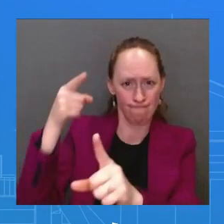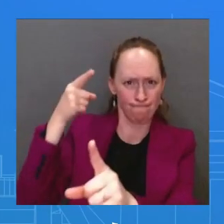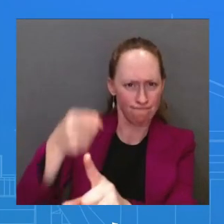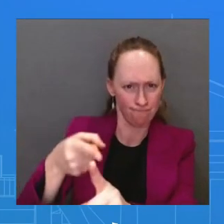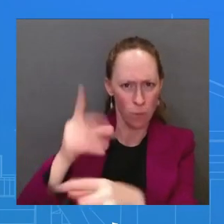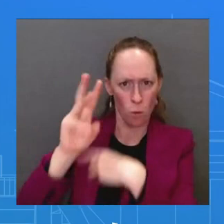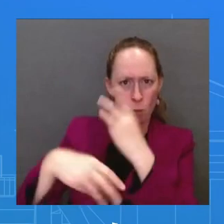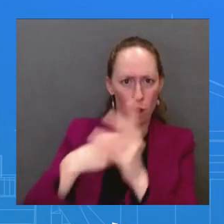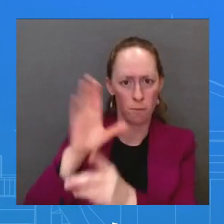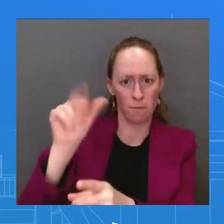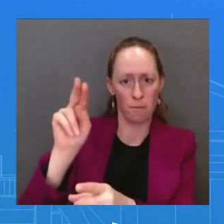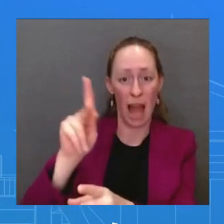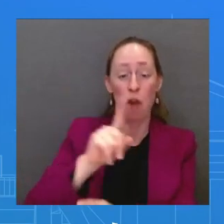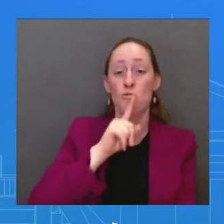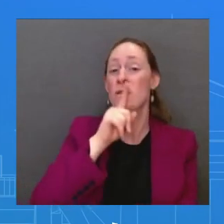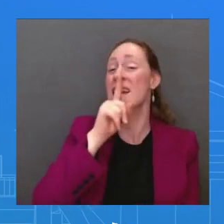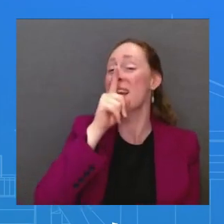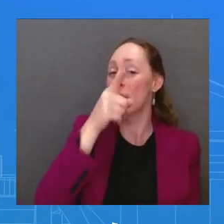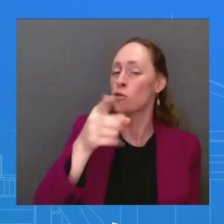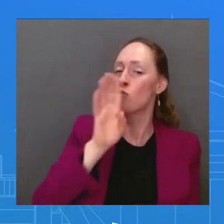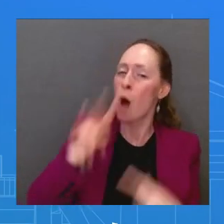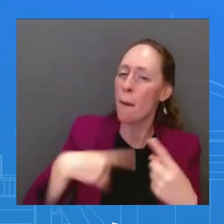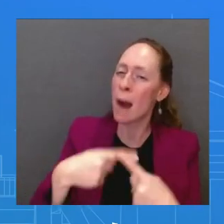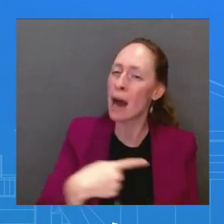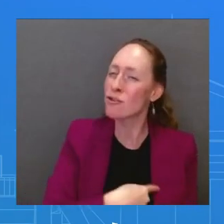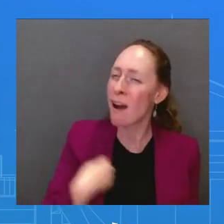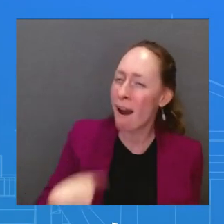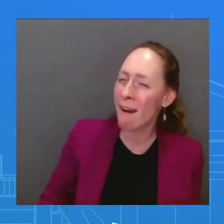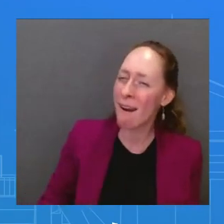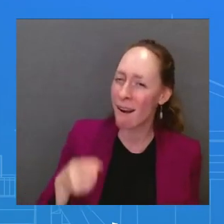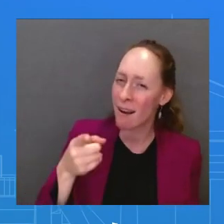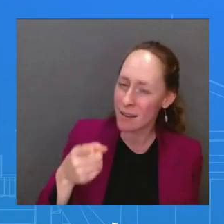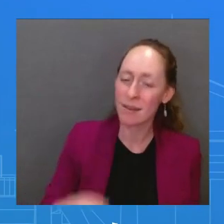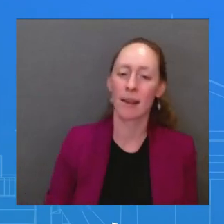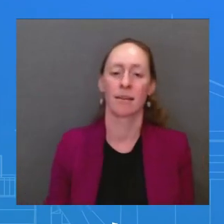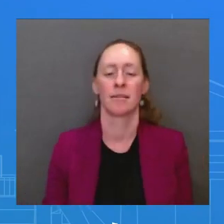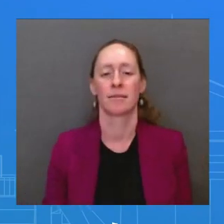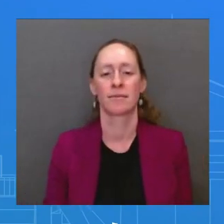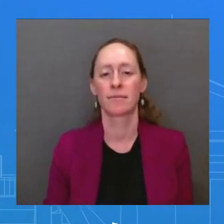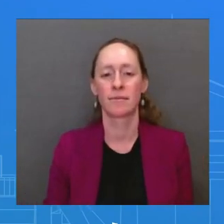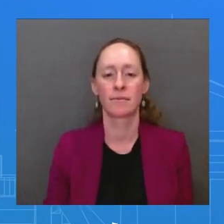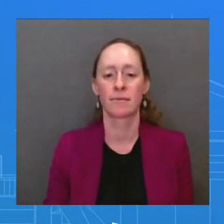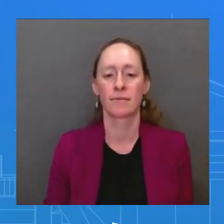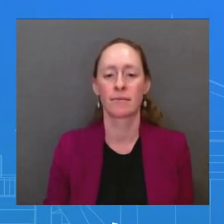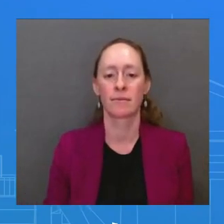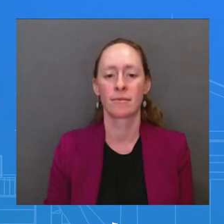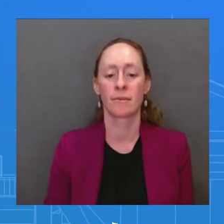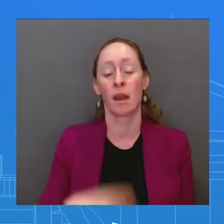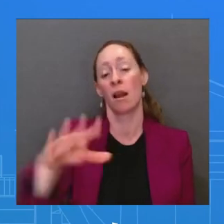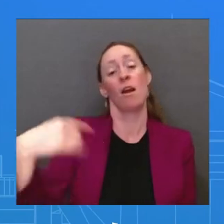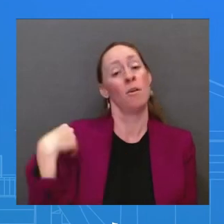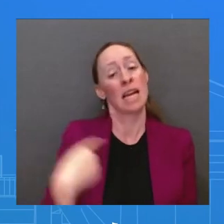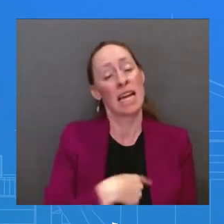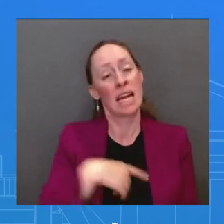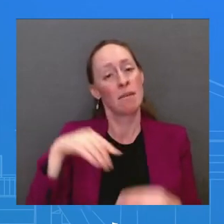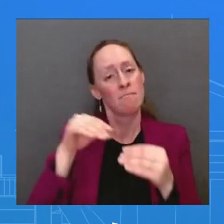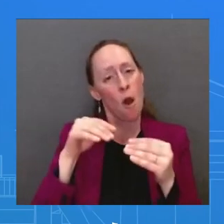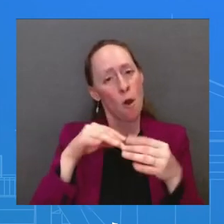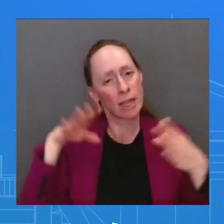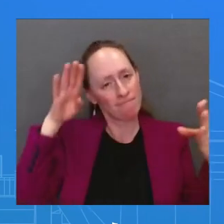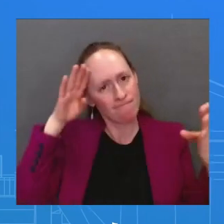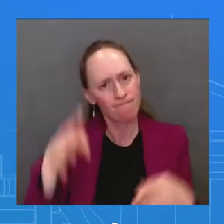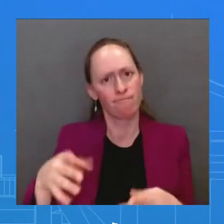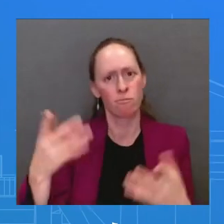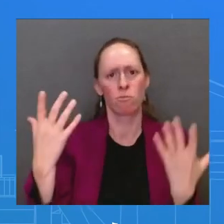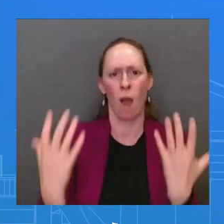providing high standards, transparent, sustainable, resilient funding